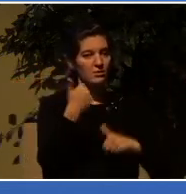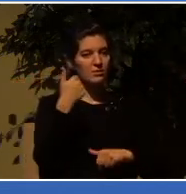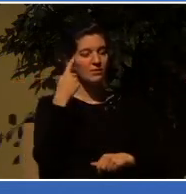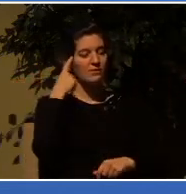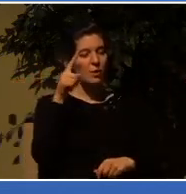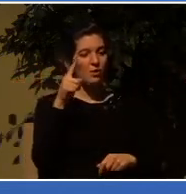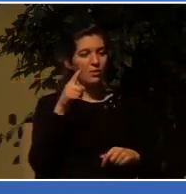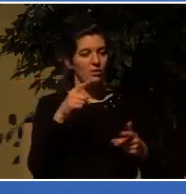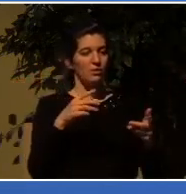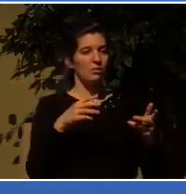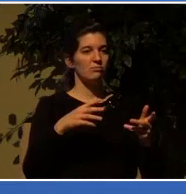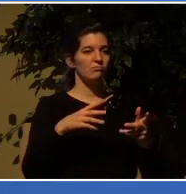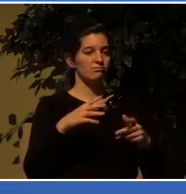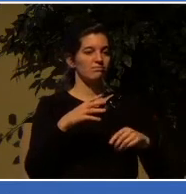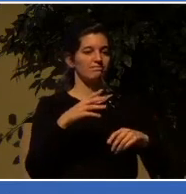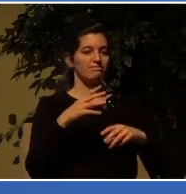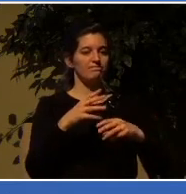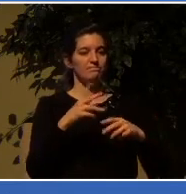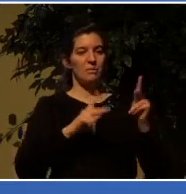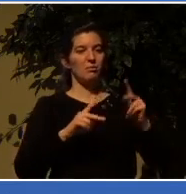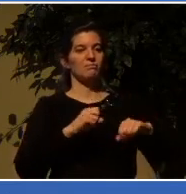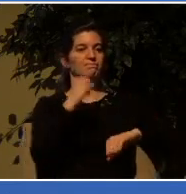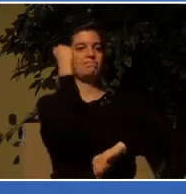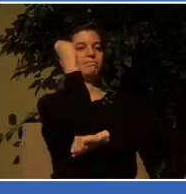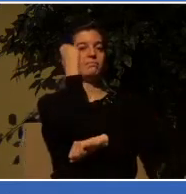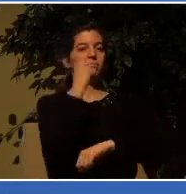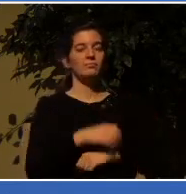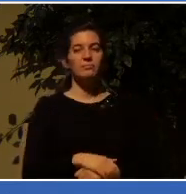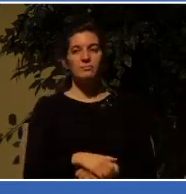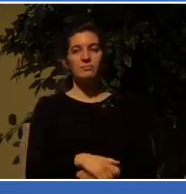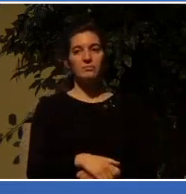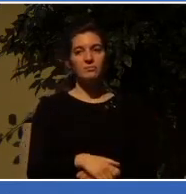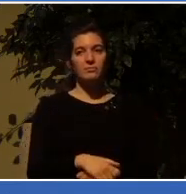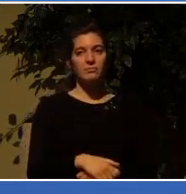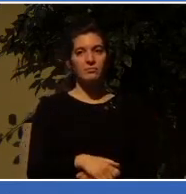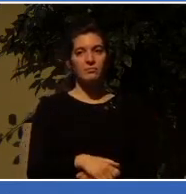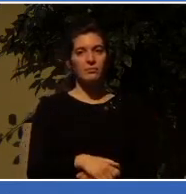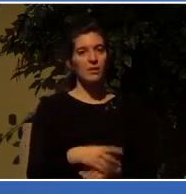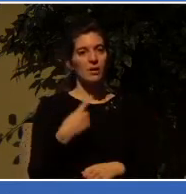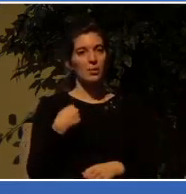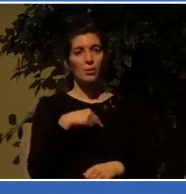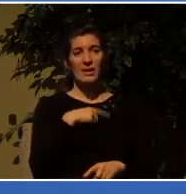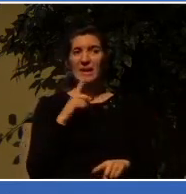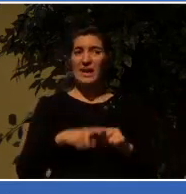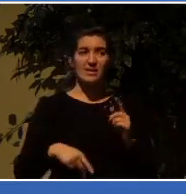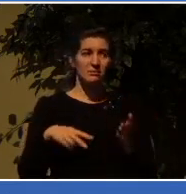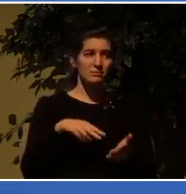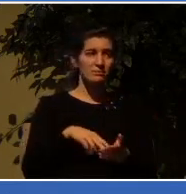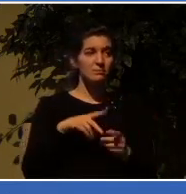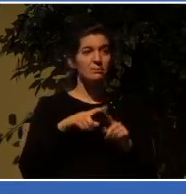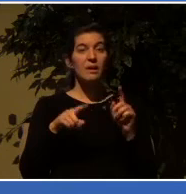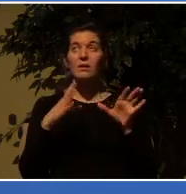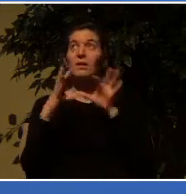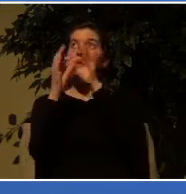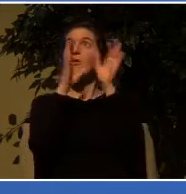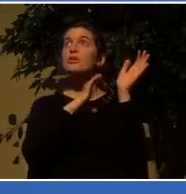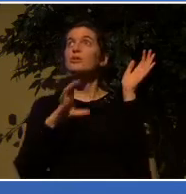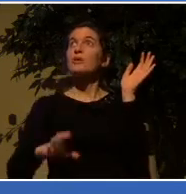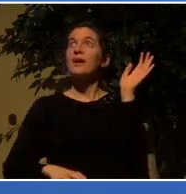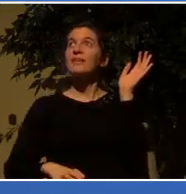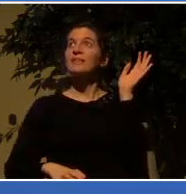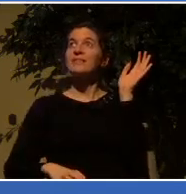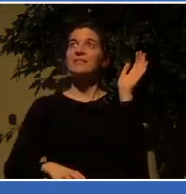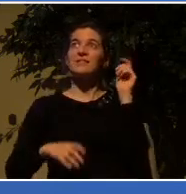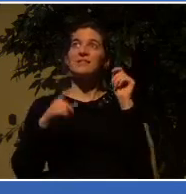from Jesus none of us has a chance but in Christ we're delivered from that judgment because he